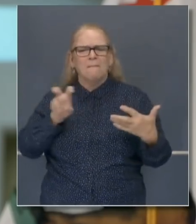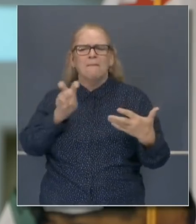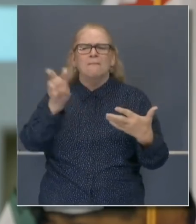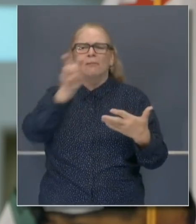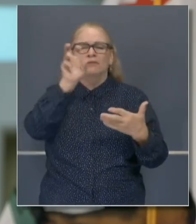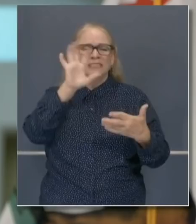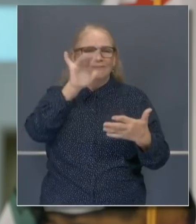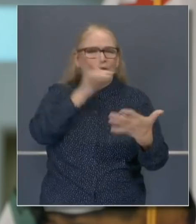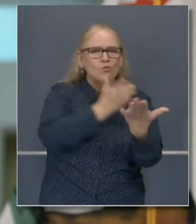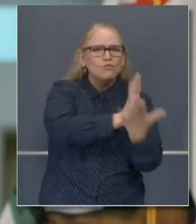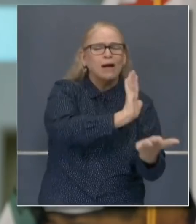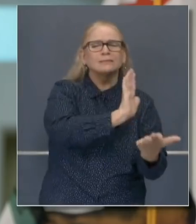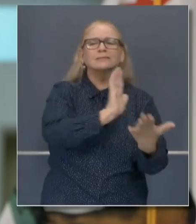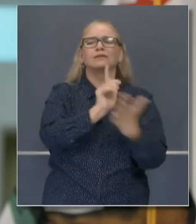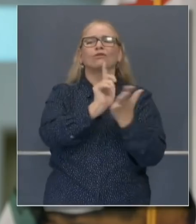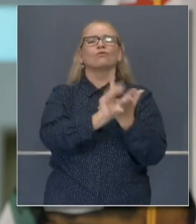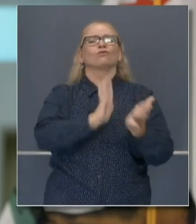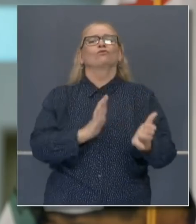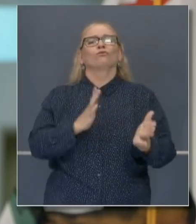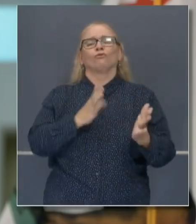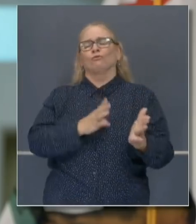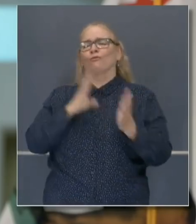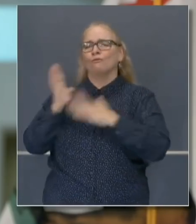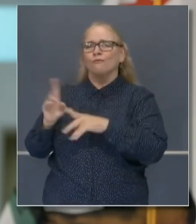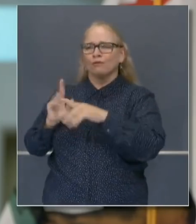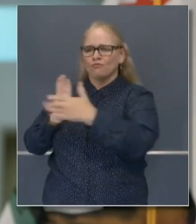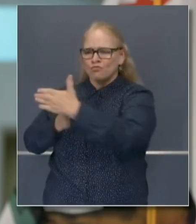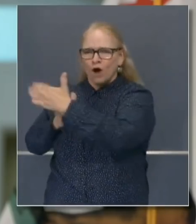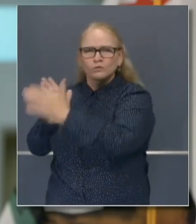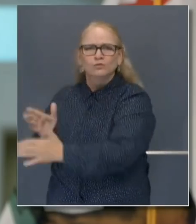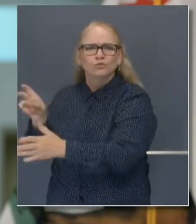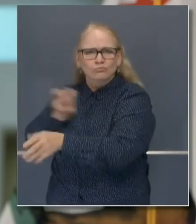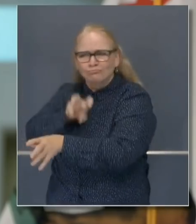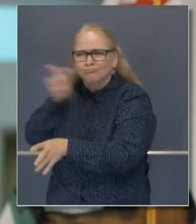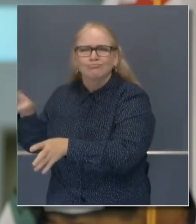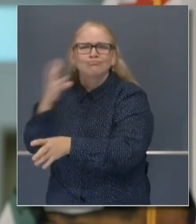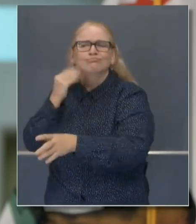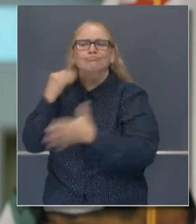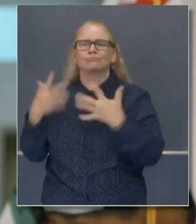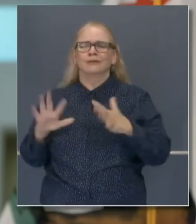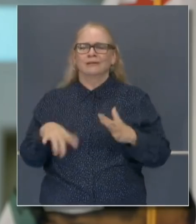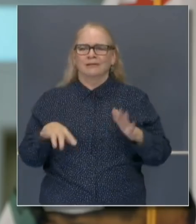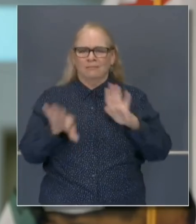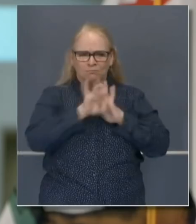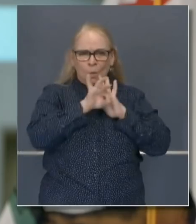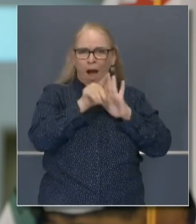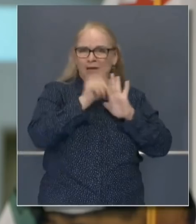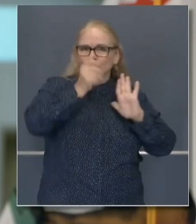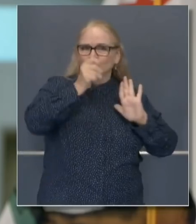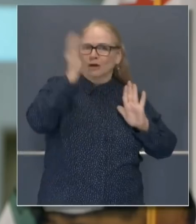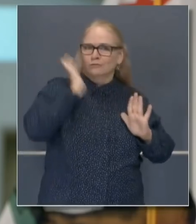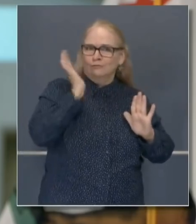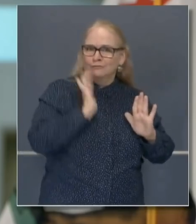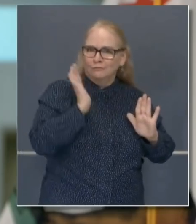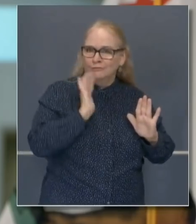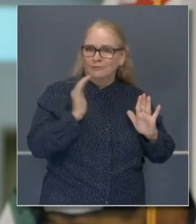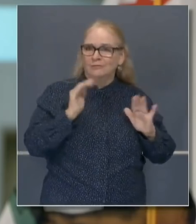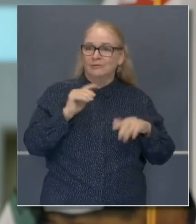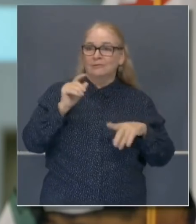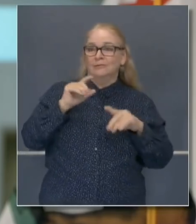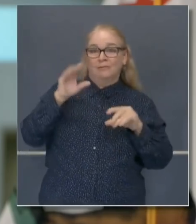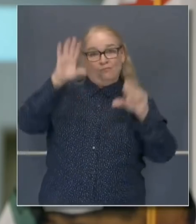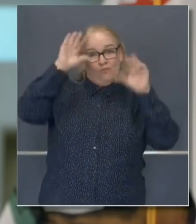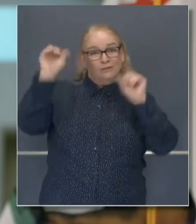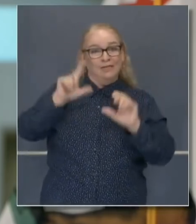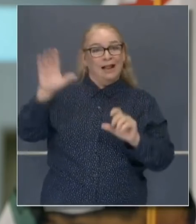prosecutor, a municipal superior and federal court judge and appointed by President Bill Clinton. Somehow we were able